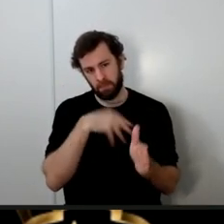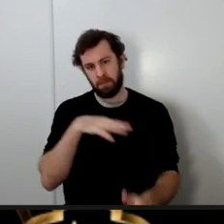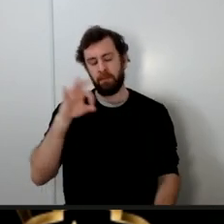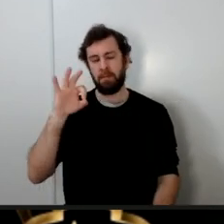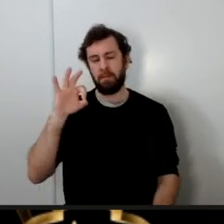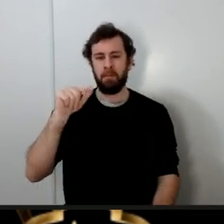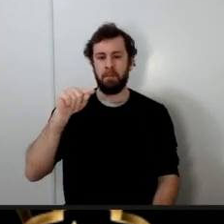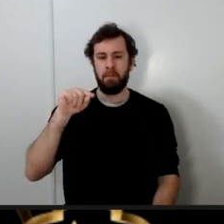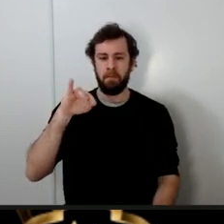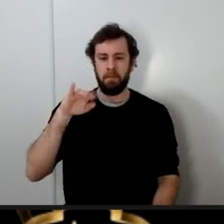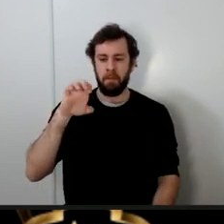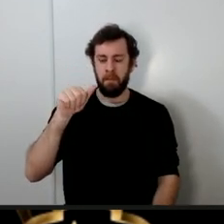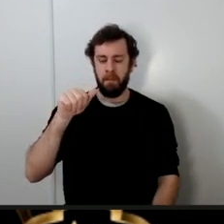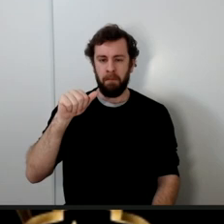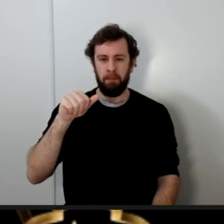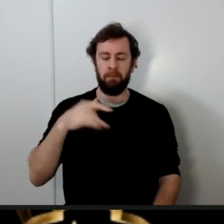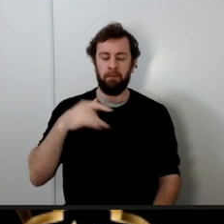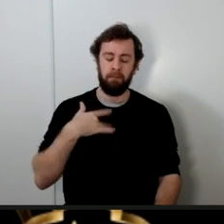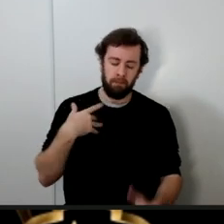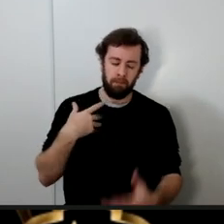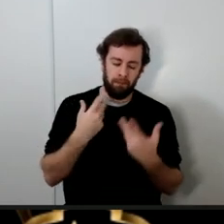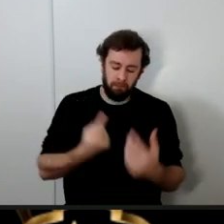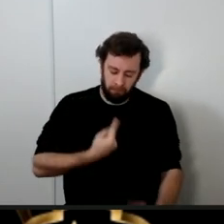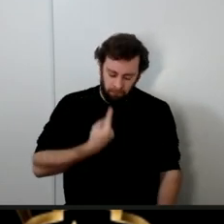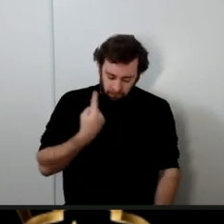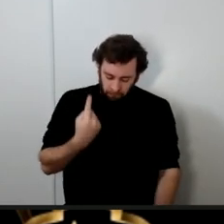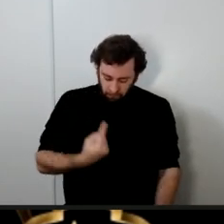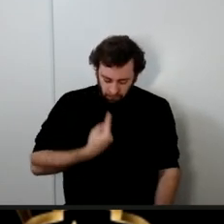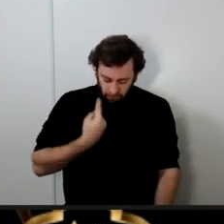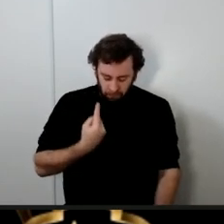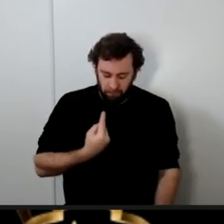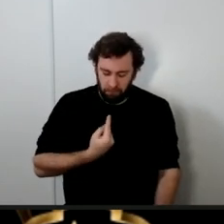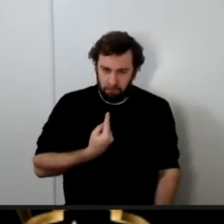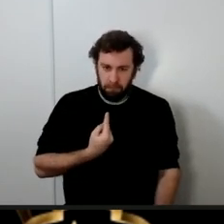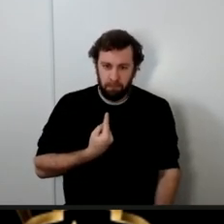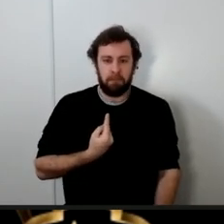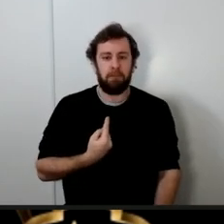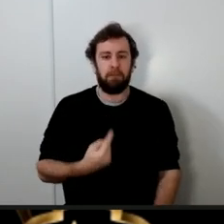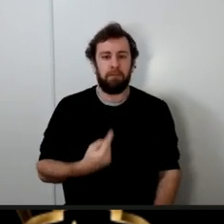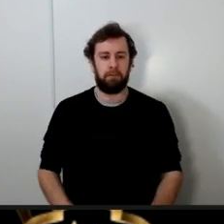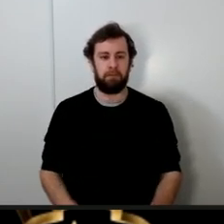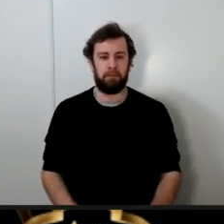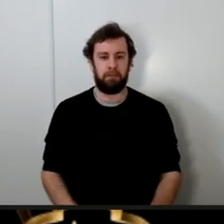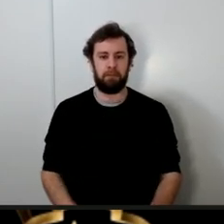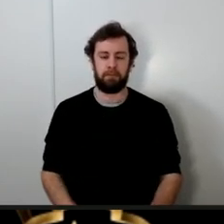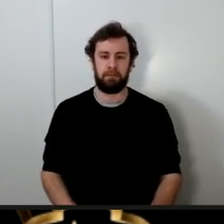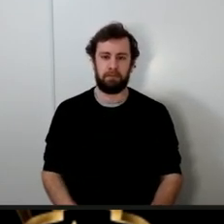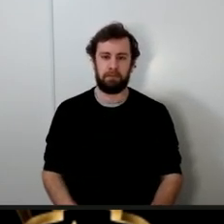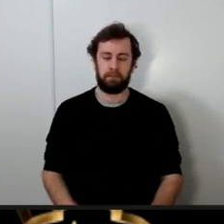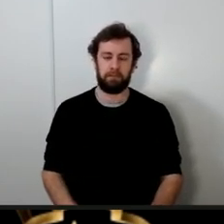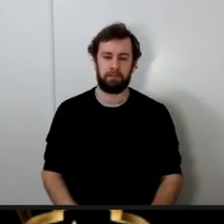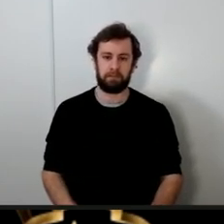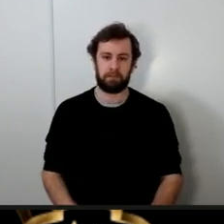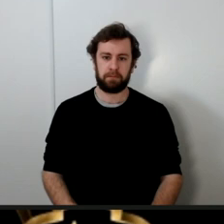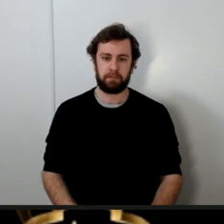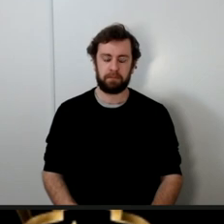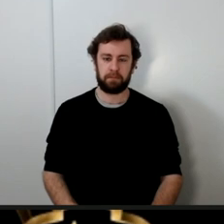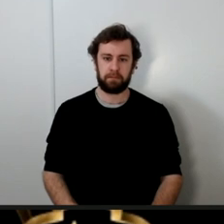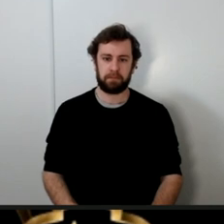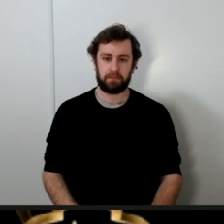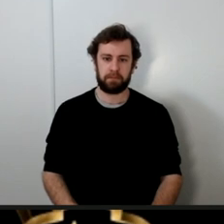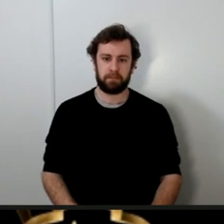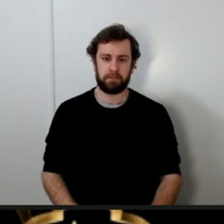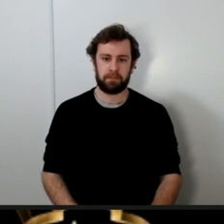a feeling of loneliness encompasses Amir Al-Mu'mineen the Imam feels very